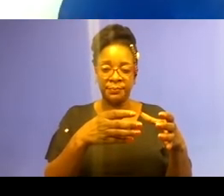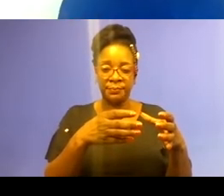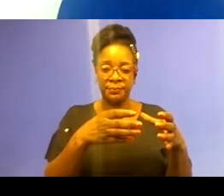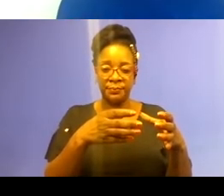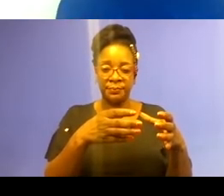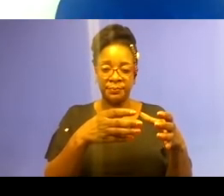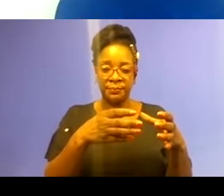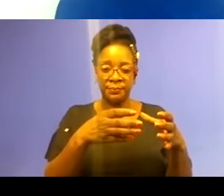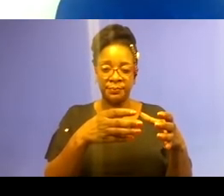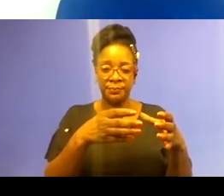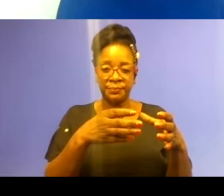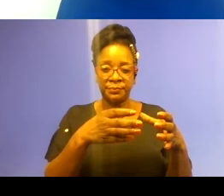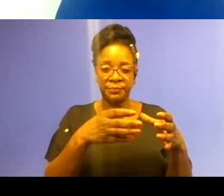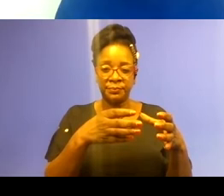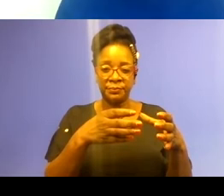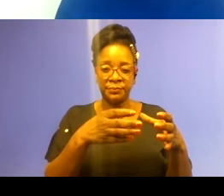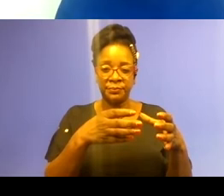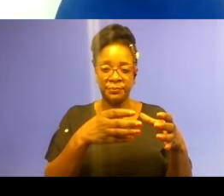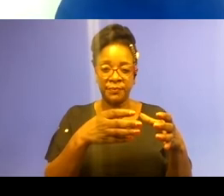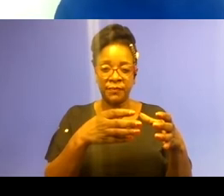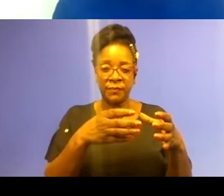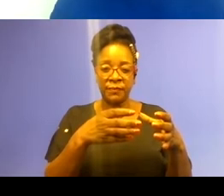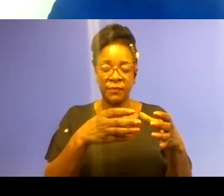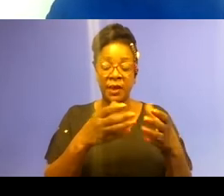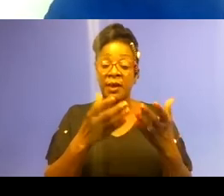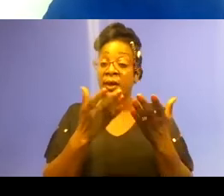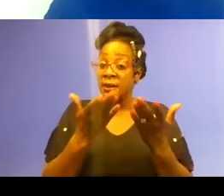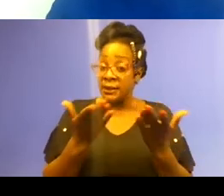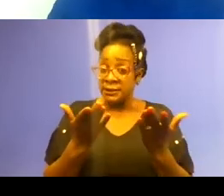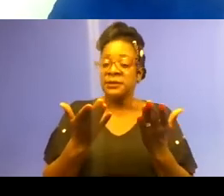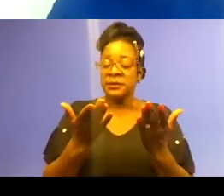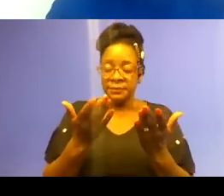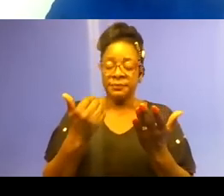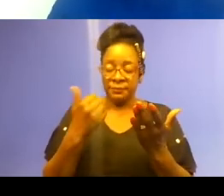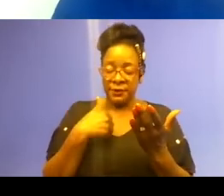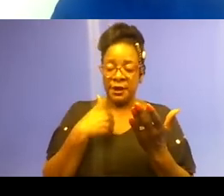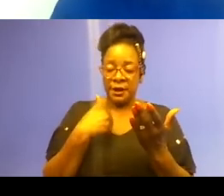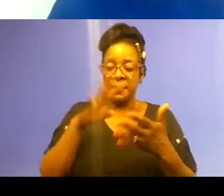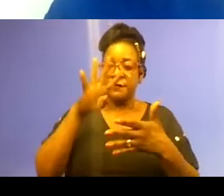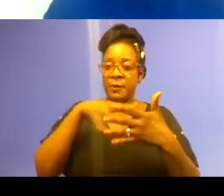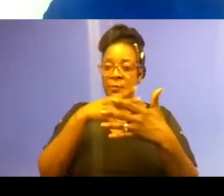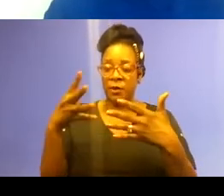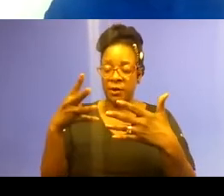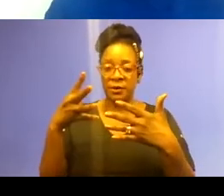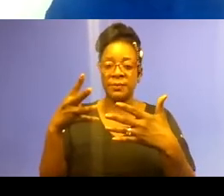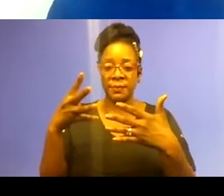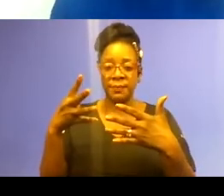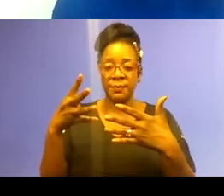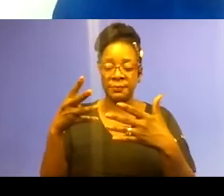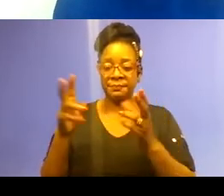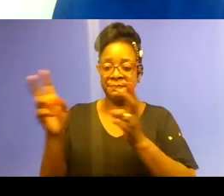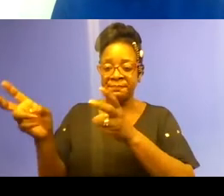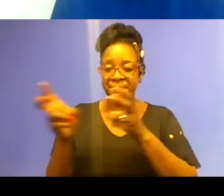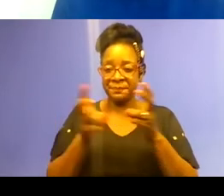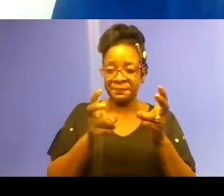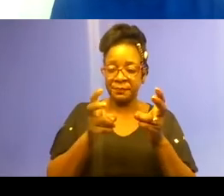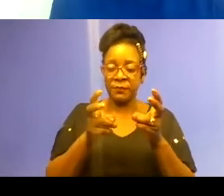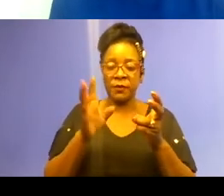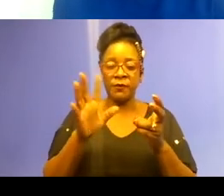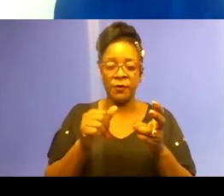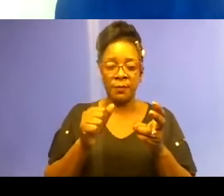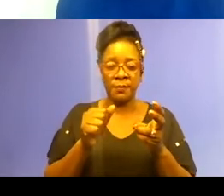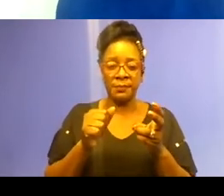So this is the domains of power framework. It is adapted from a sociologist named Patricia Hill Collins,